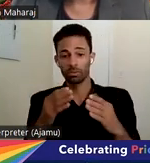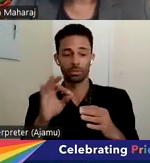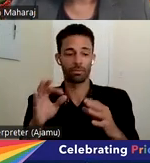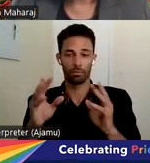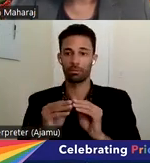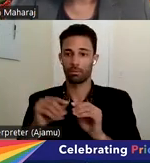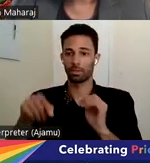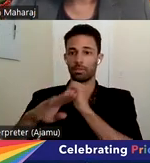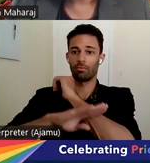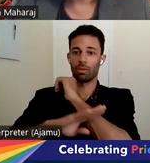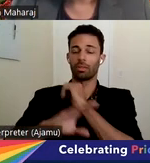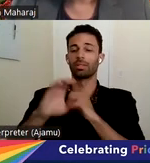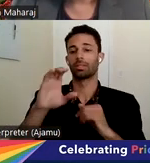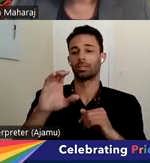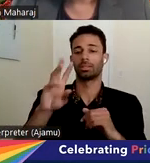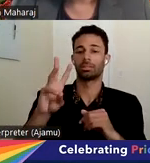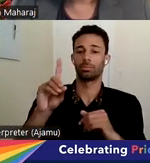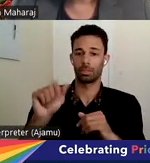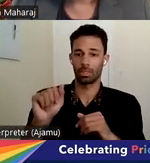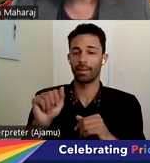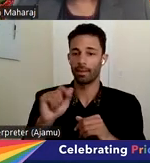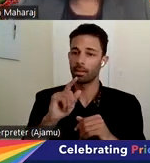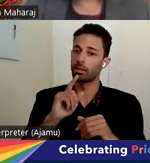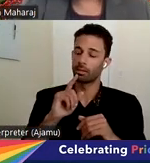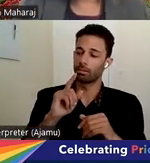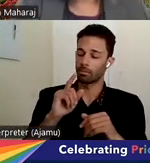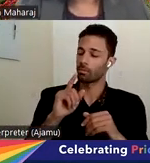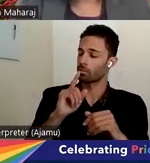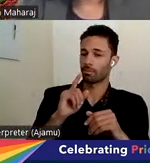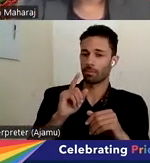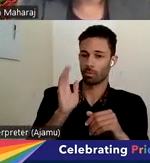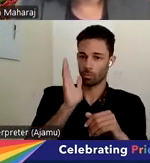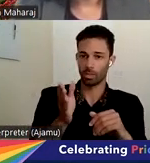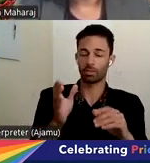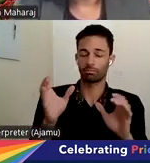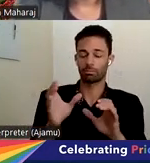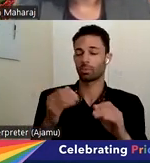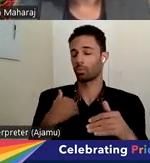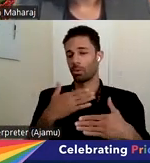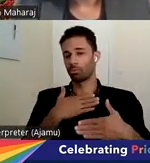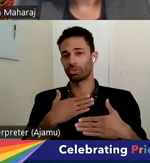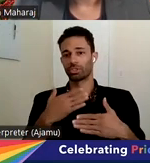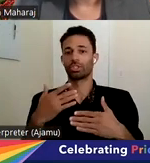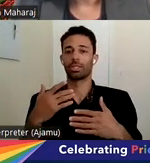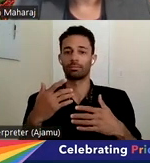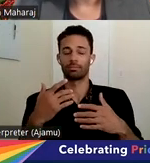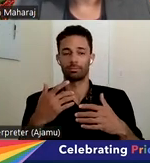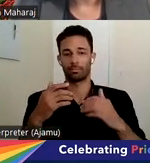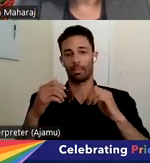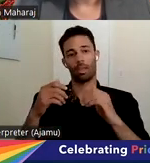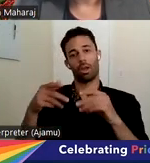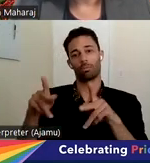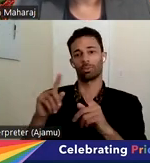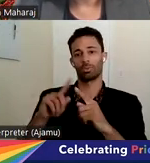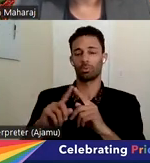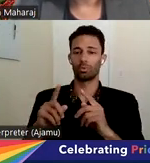CWDA is pulling together. So we really appreciate the opportunity to elevate these issues there. Also really